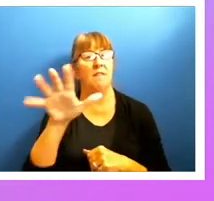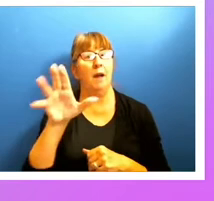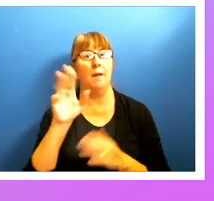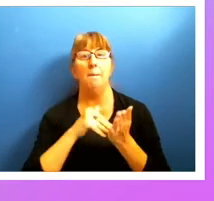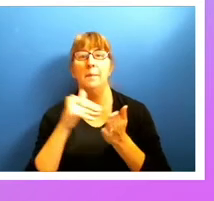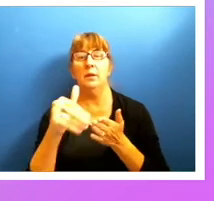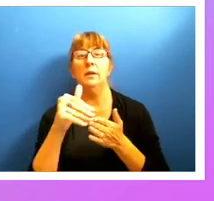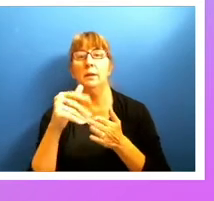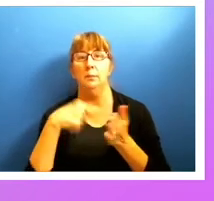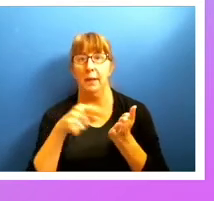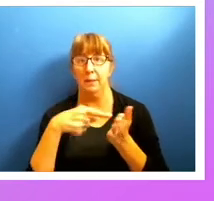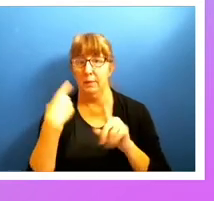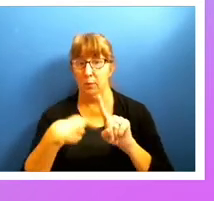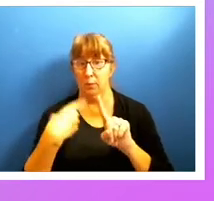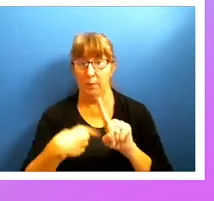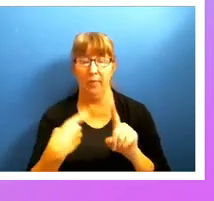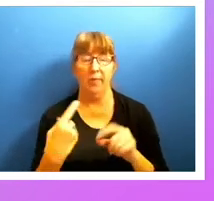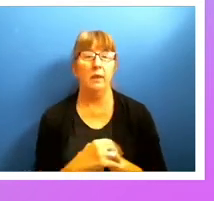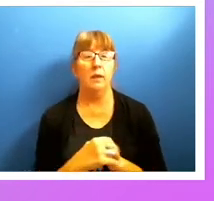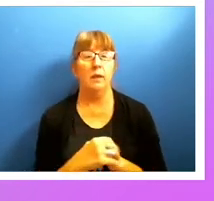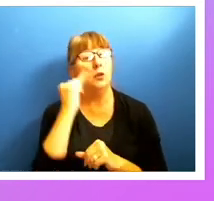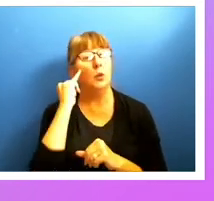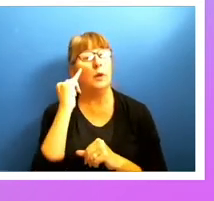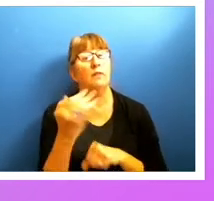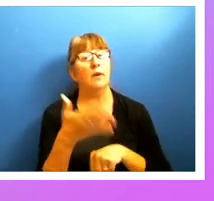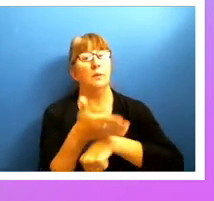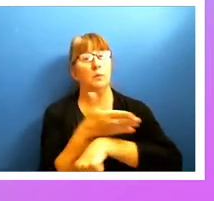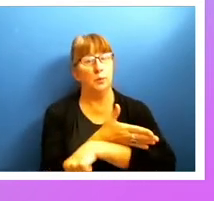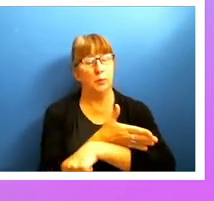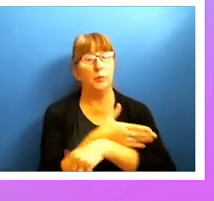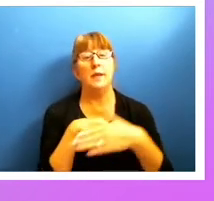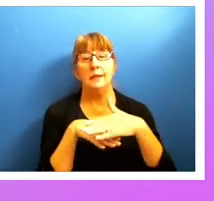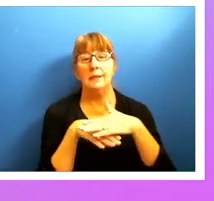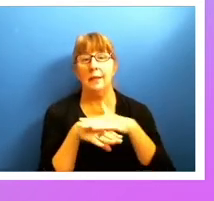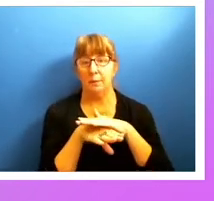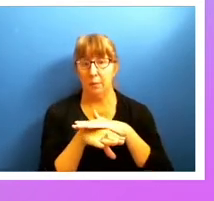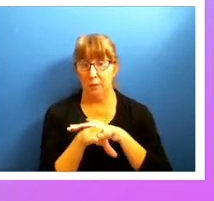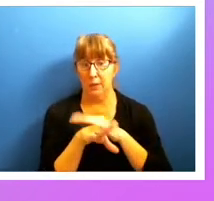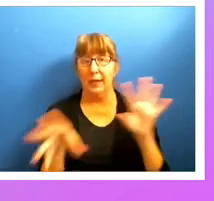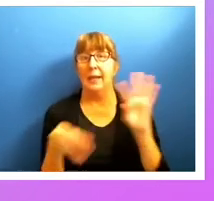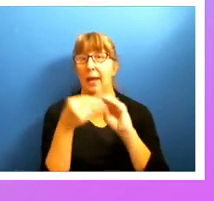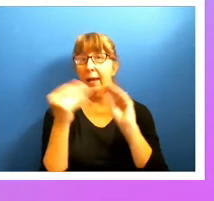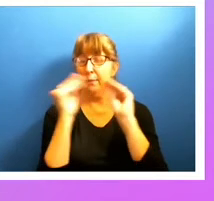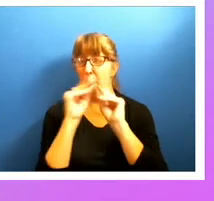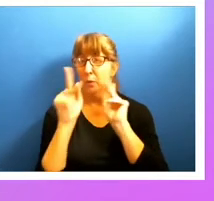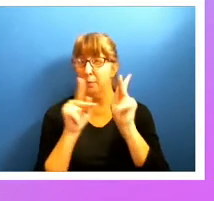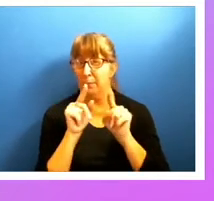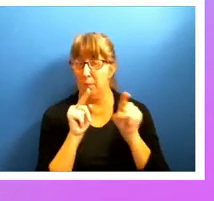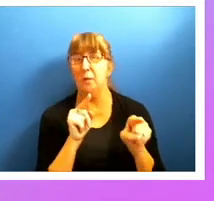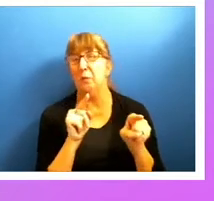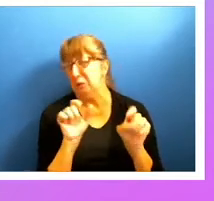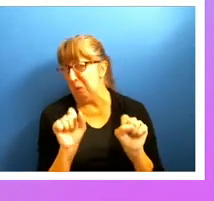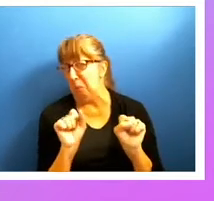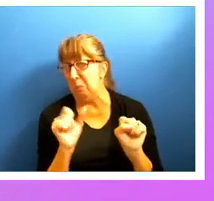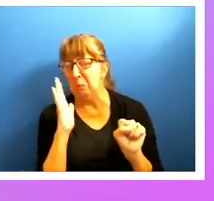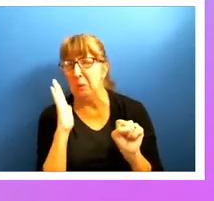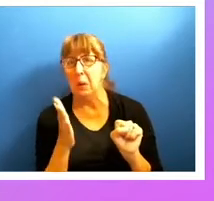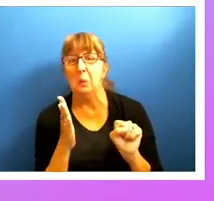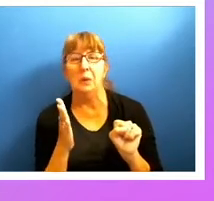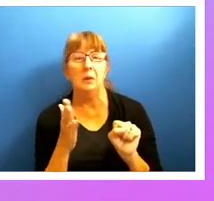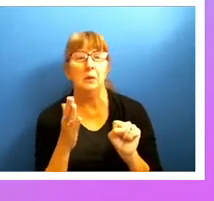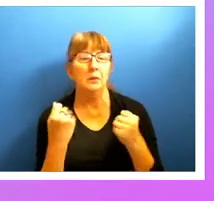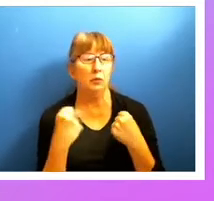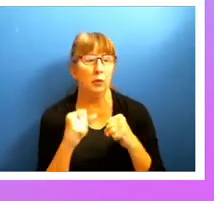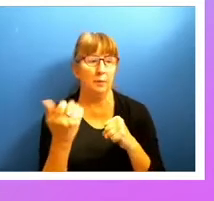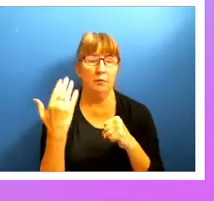And so if I improve the accessibility of the digital channel and I can add more people there, which I likely will if people were trying to use it before,